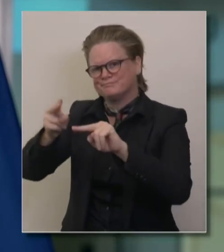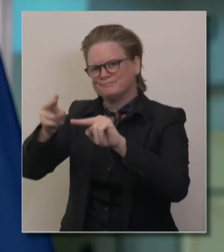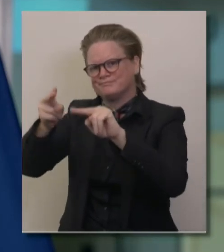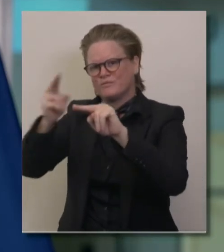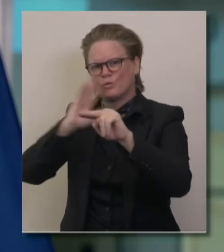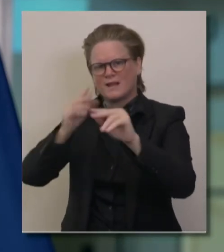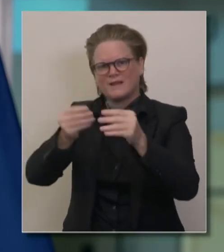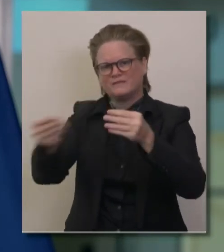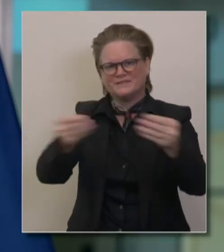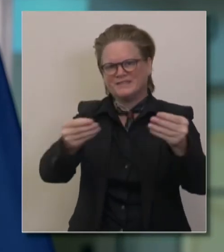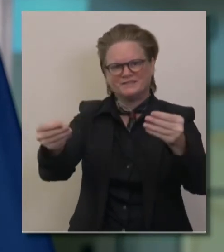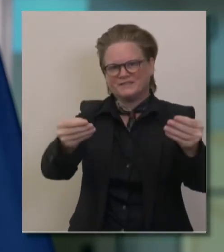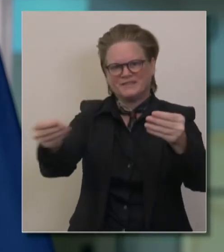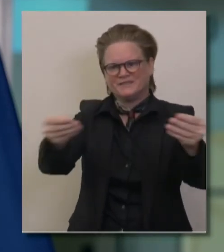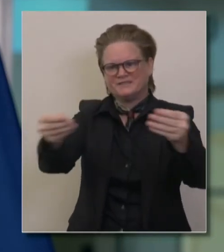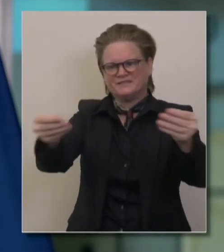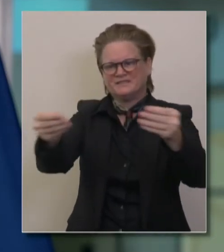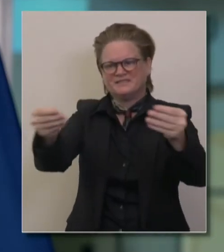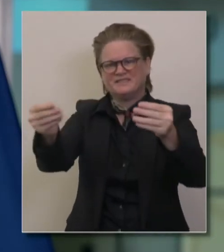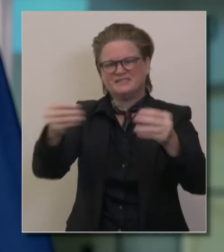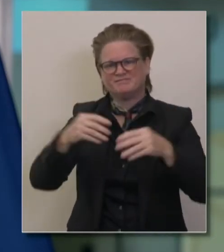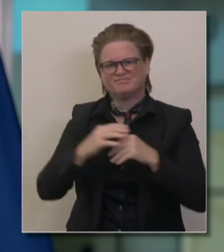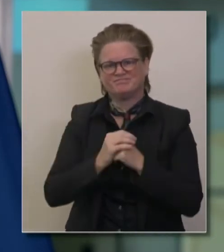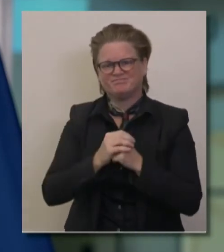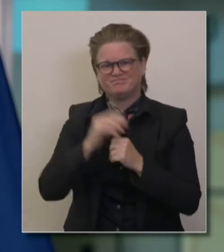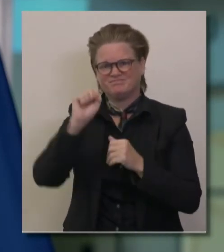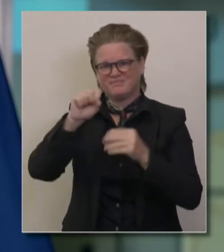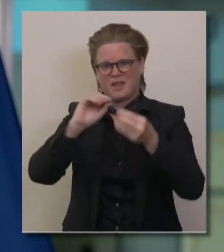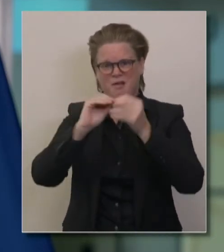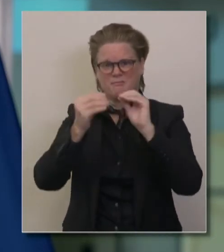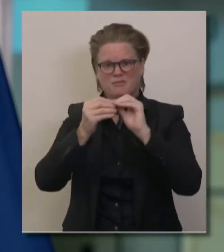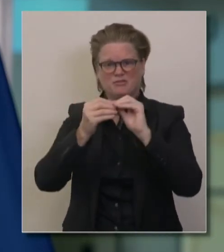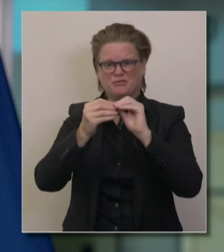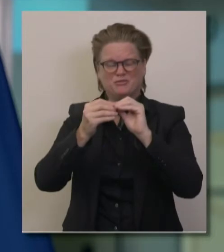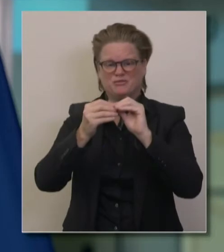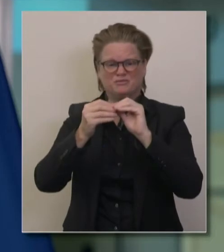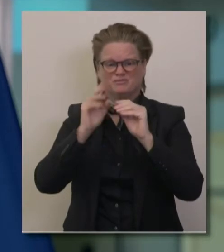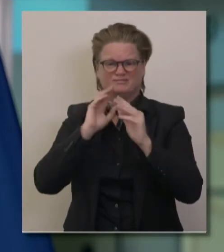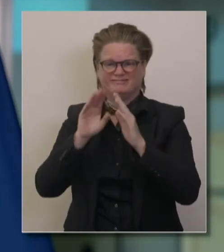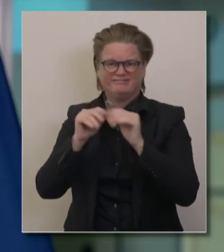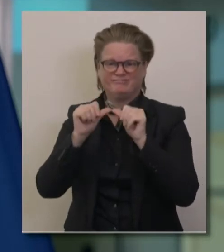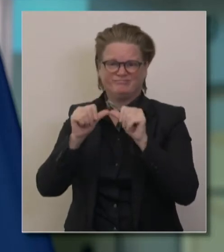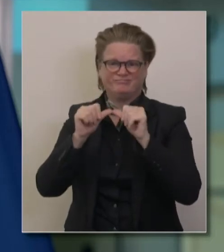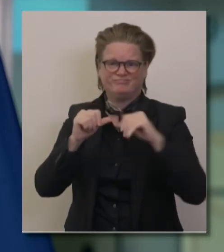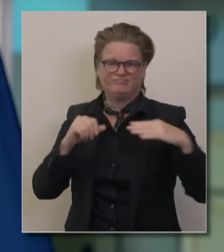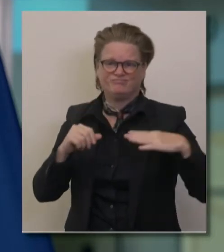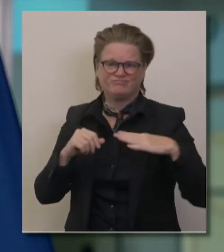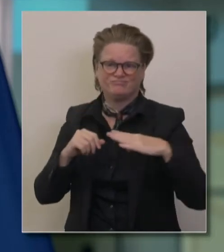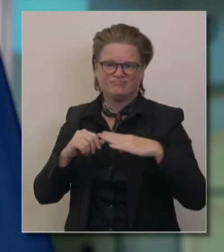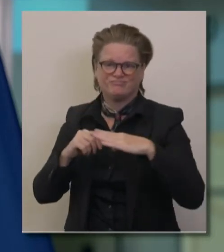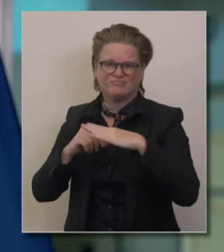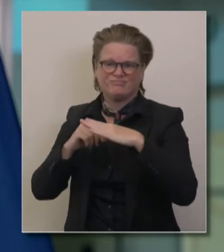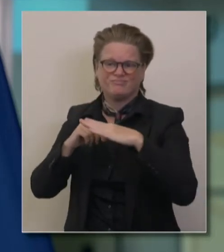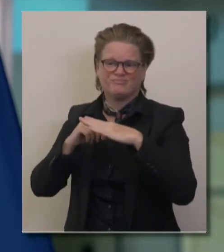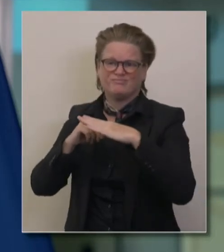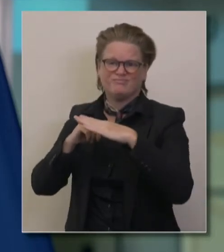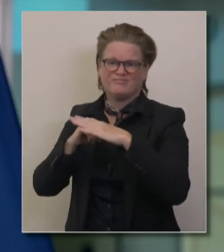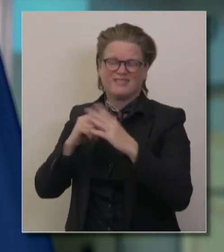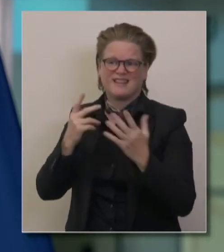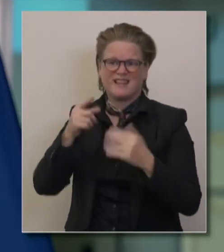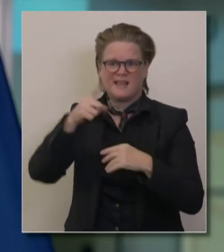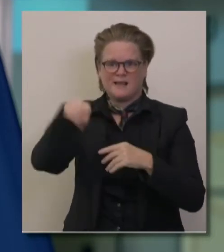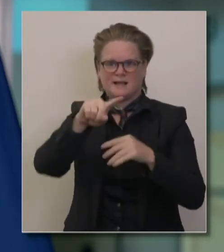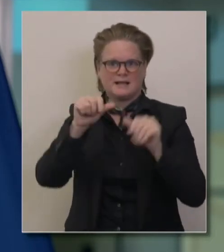will likely continue to go up some because of those activities around Thanksgiving. So all of these are, uh, coming together,